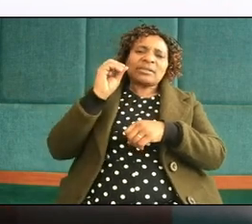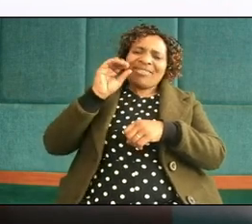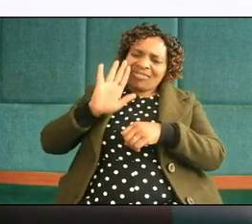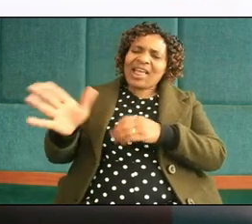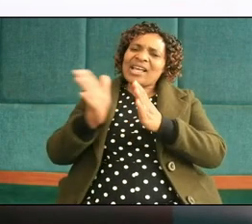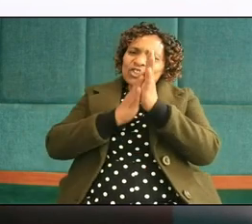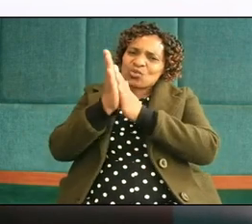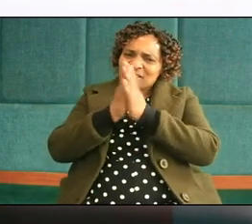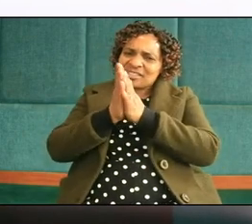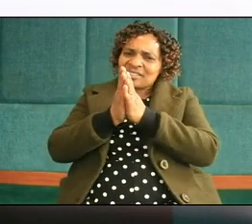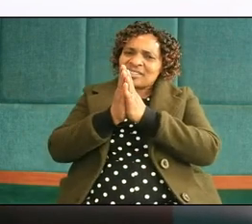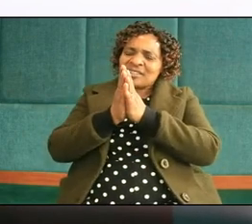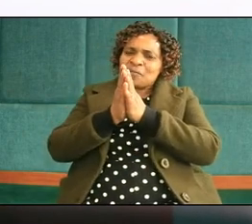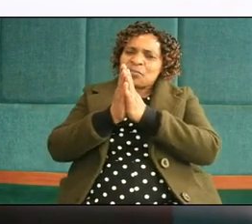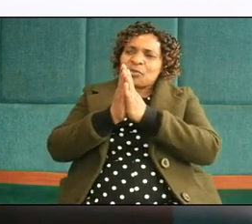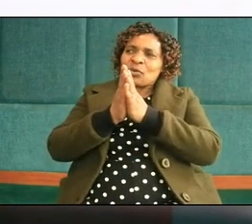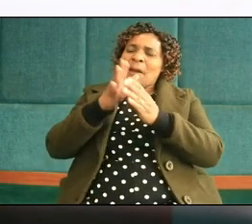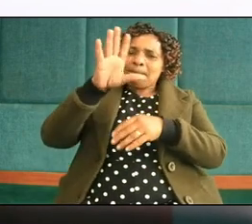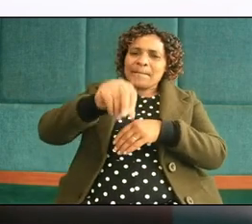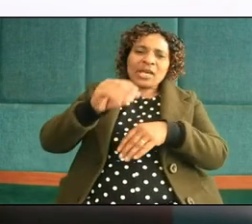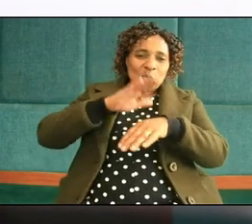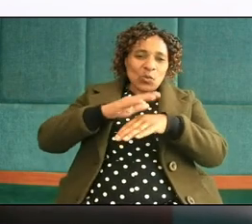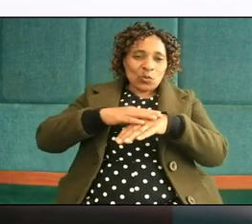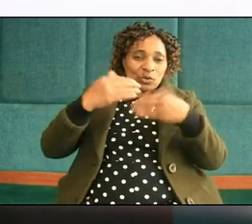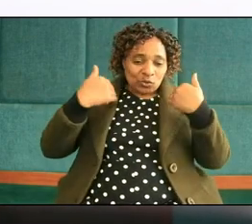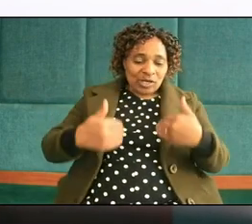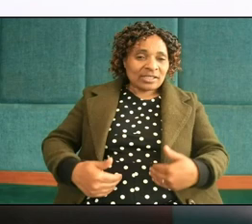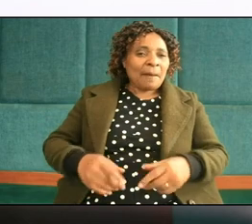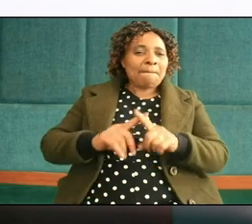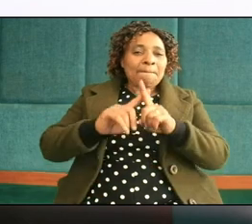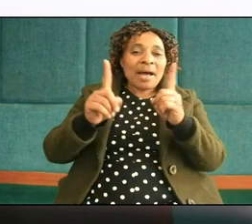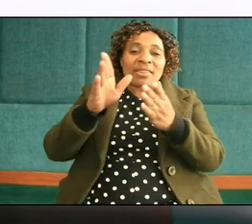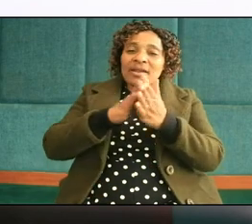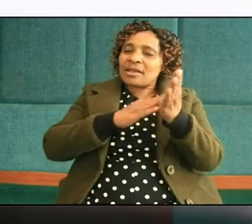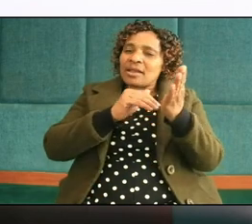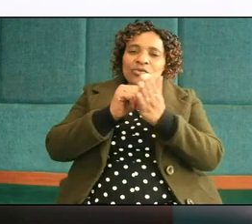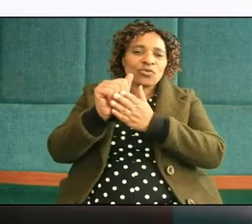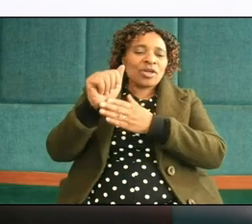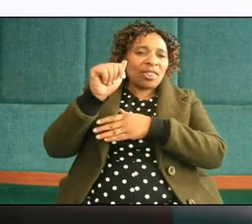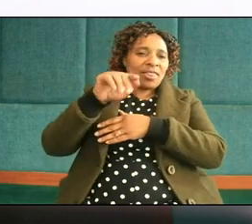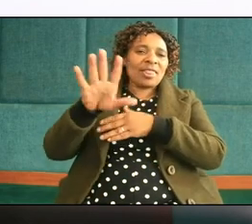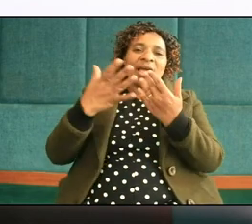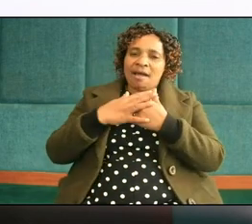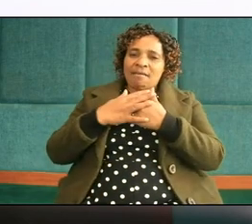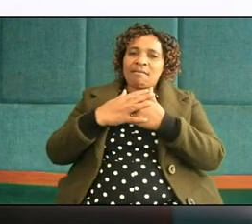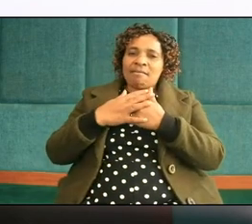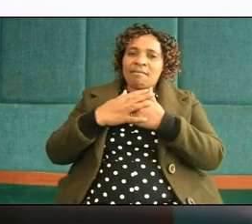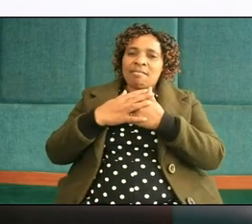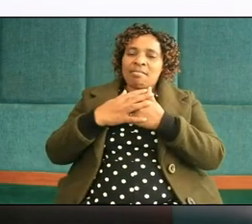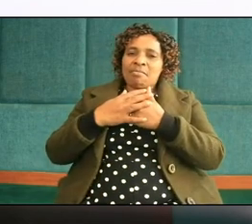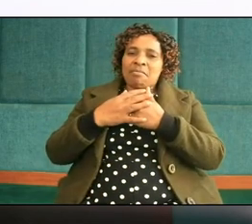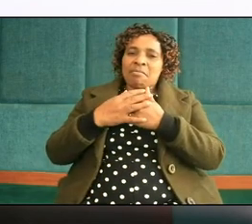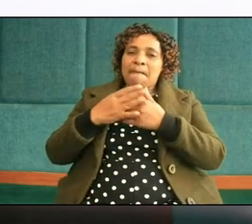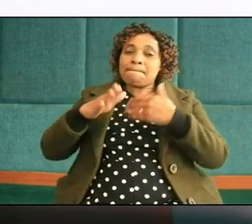get good grades but destroying their bodies do you know that in our